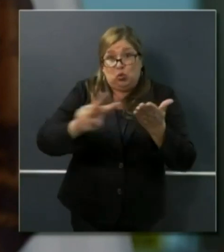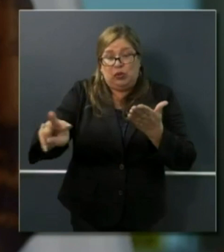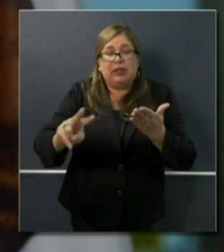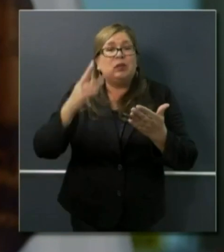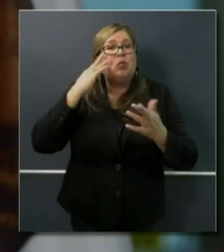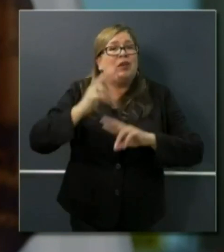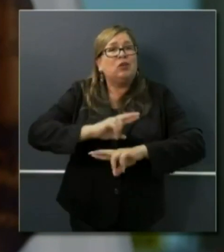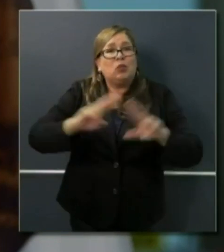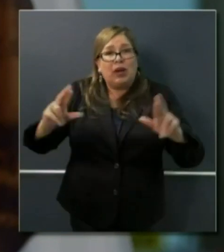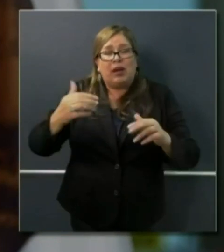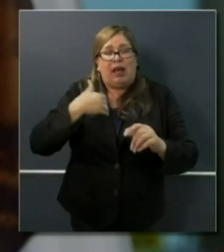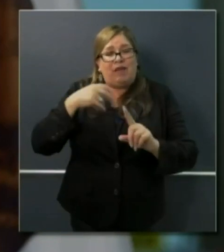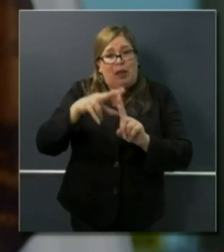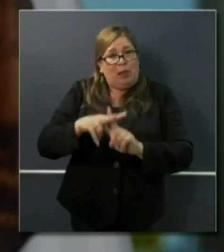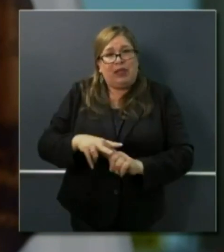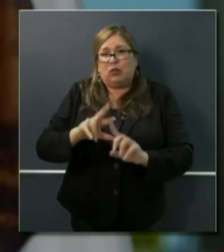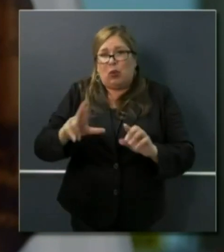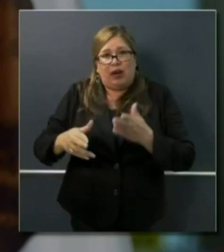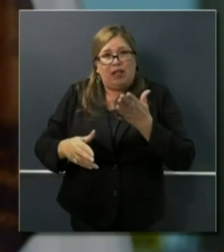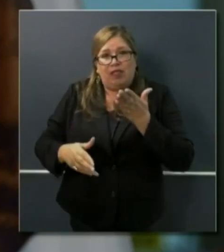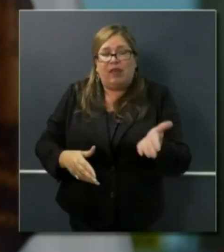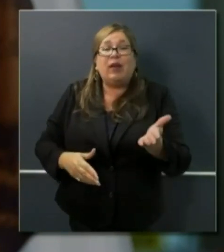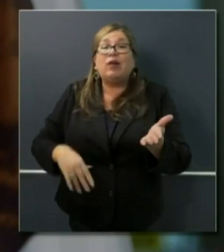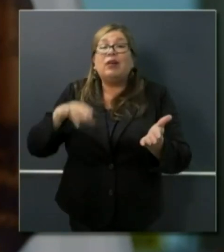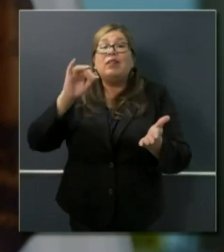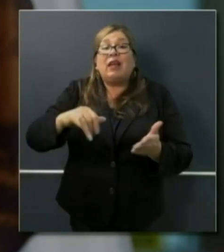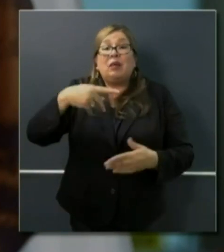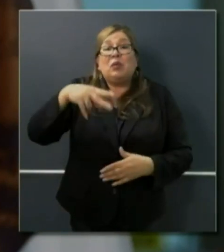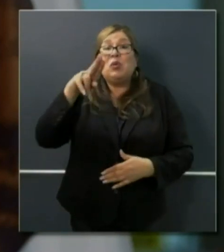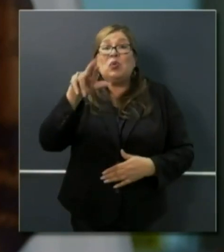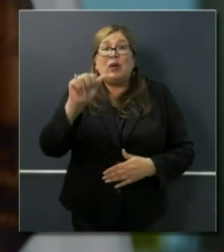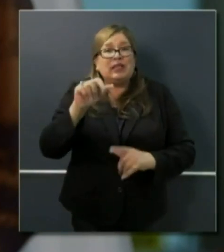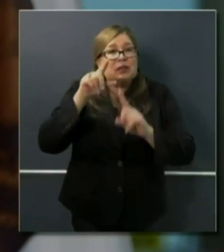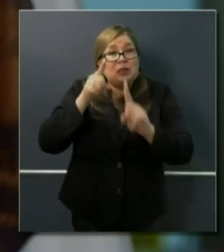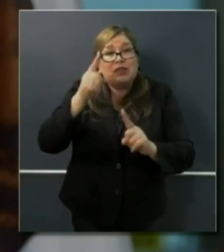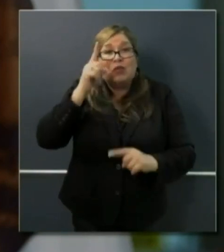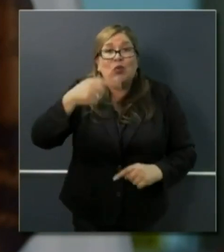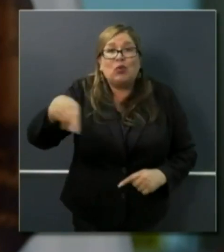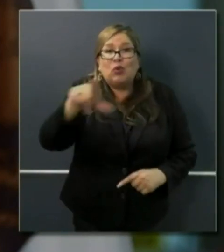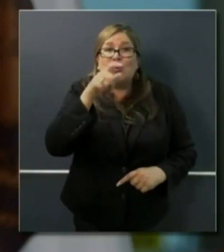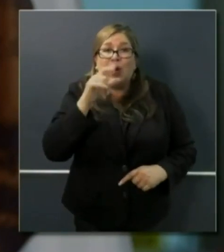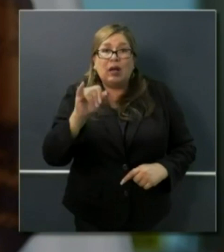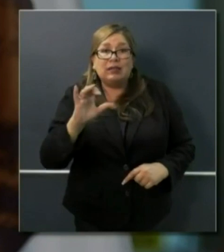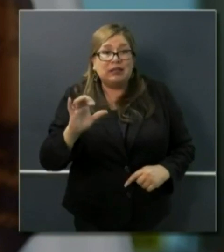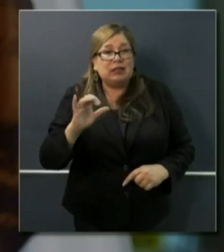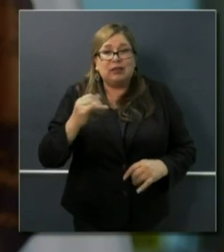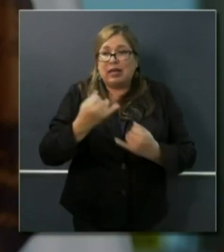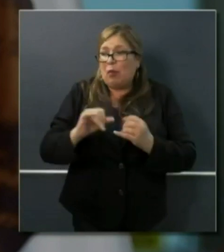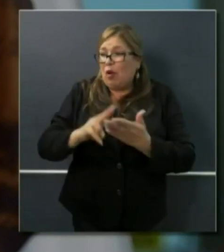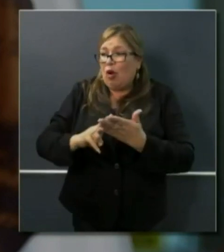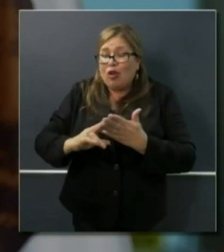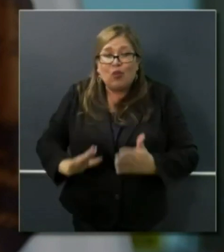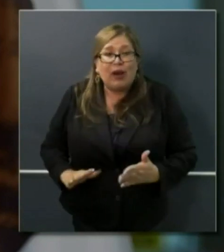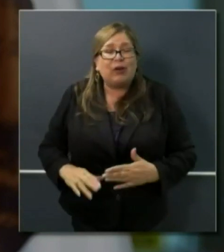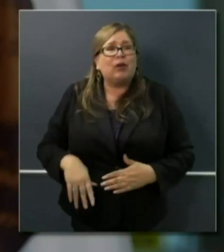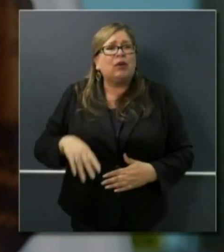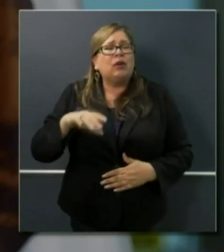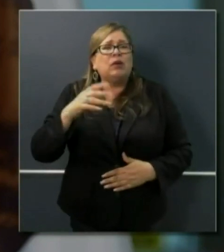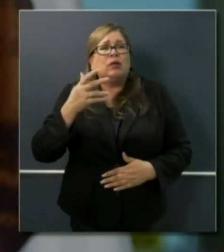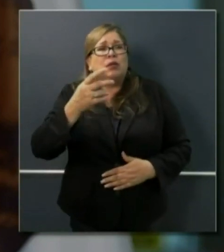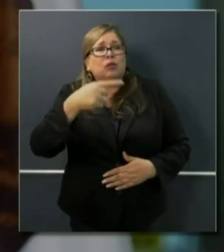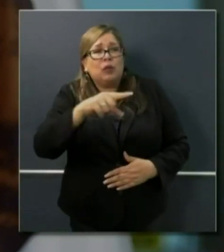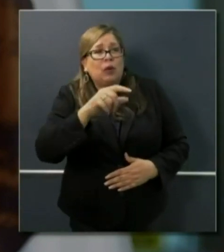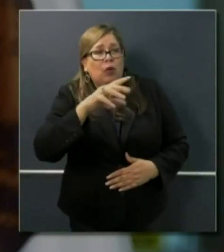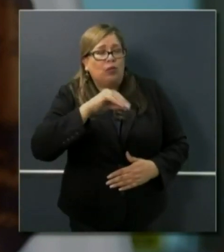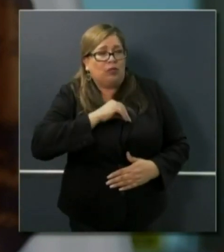to those who are self-employed, those who independent contractors, also to employees whose wage data is not sufficient, their